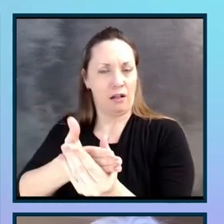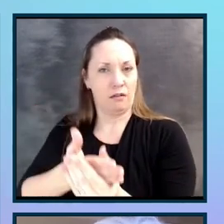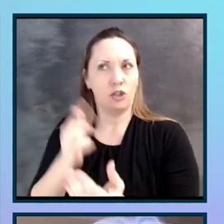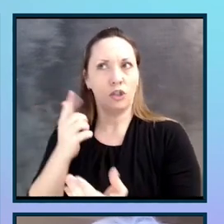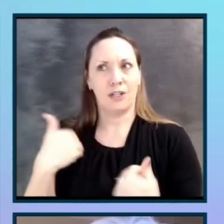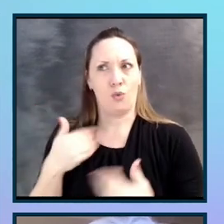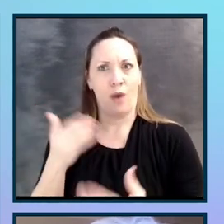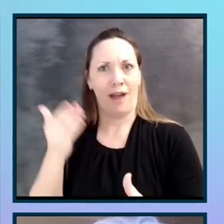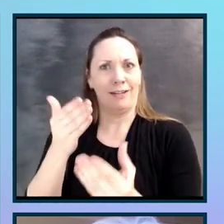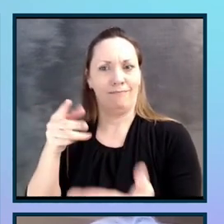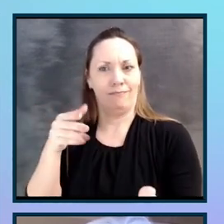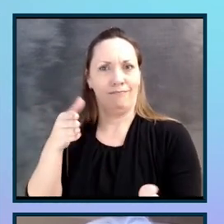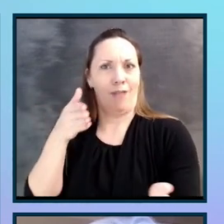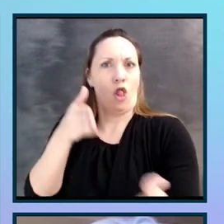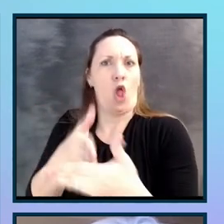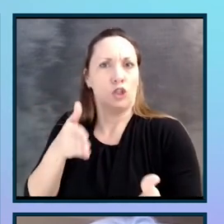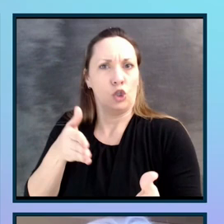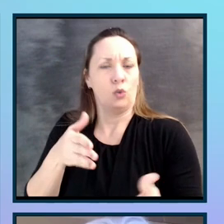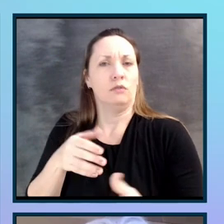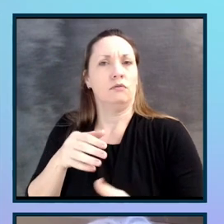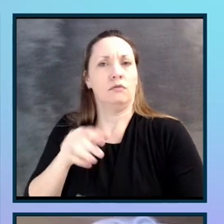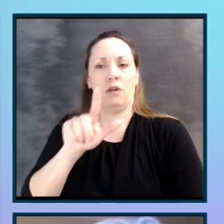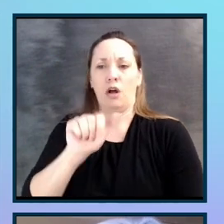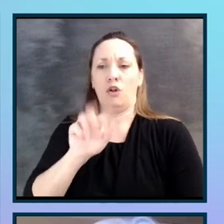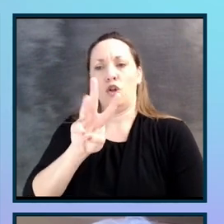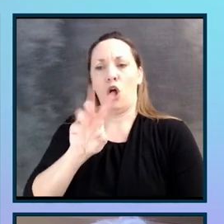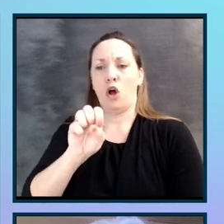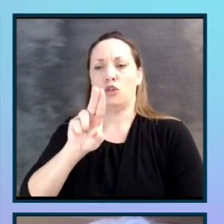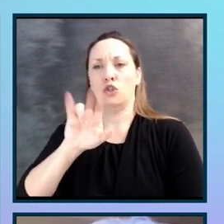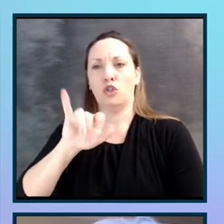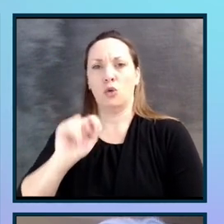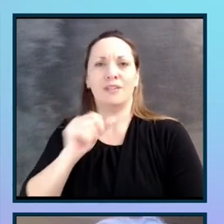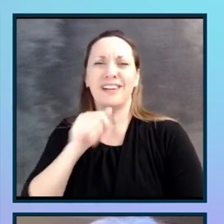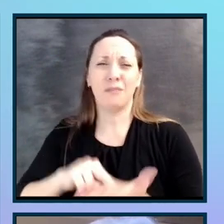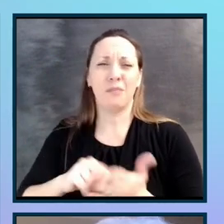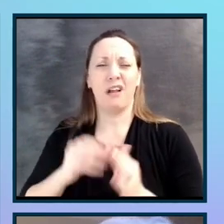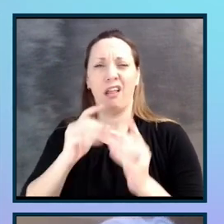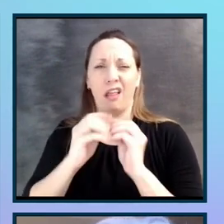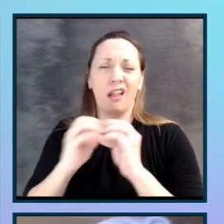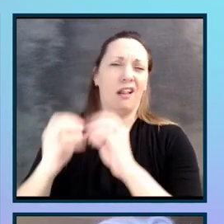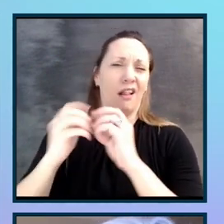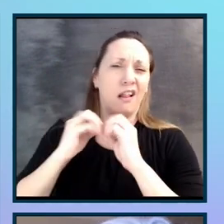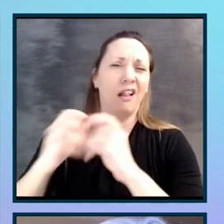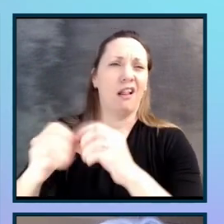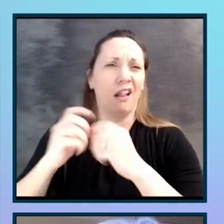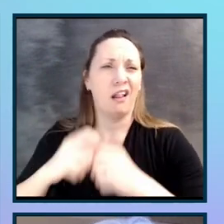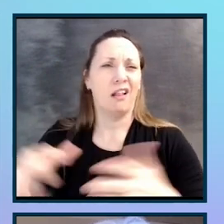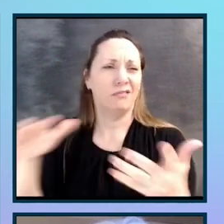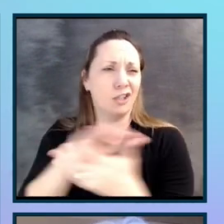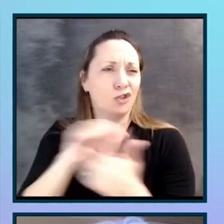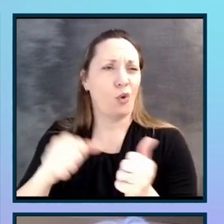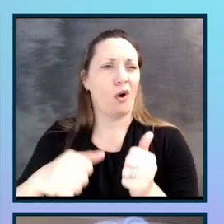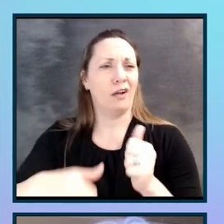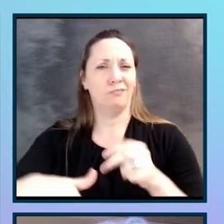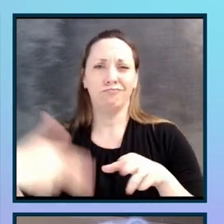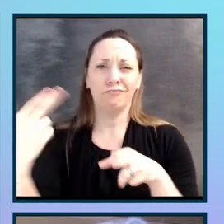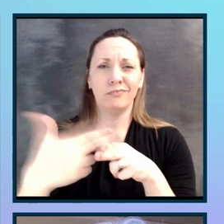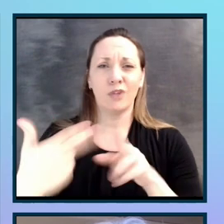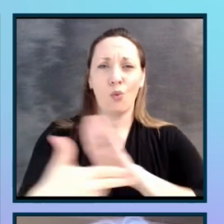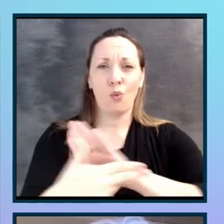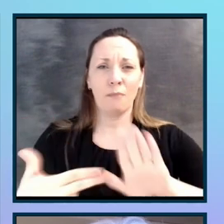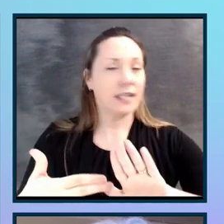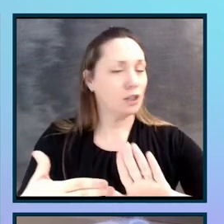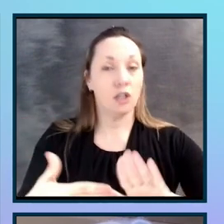a lawsuit doesn't mean it has to be all fighting and screaming and reputation destruction. So it's a way to